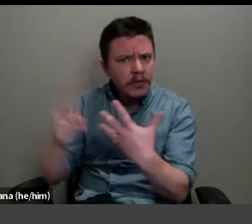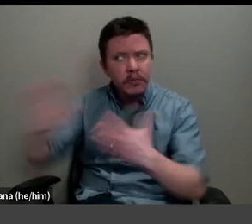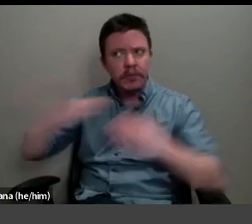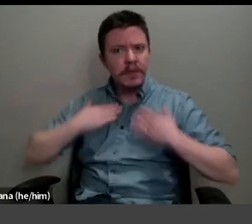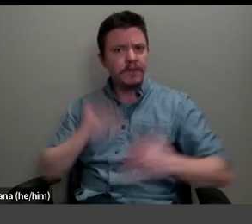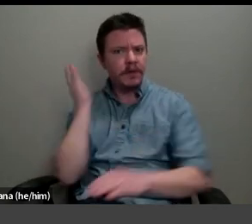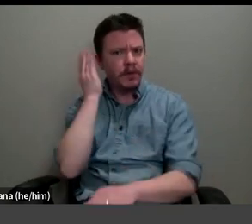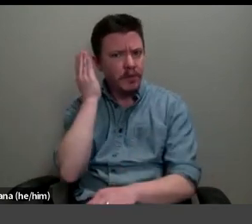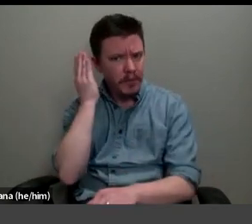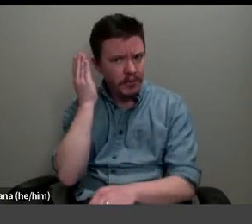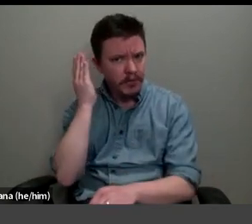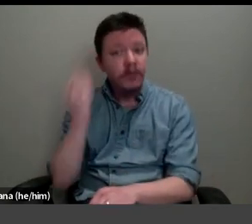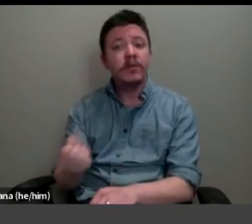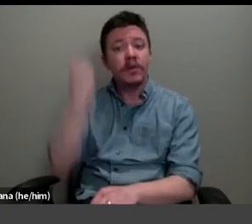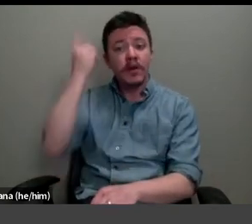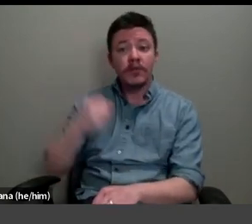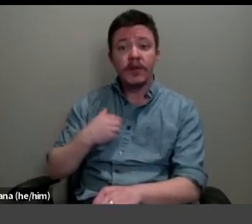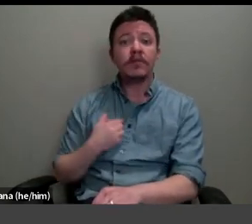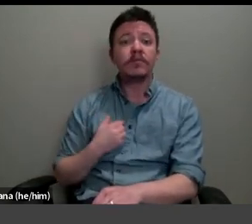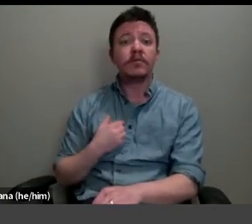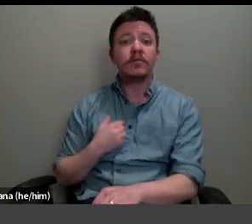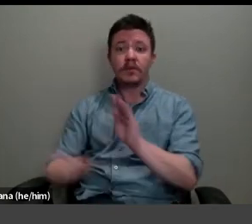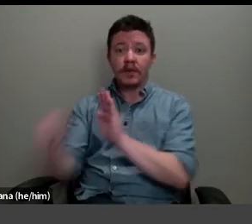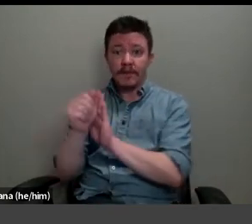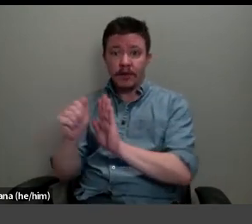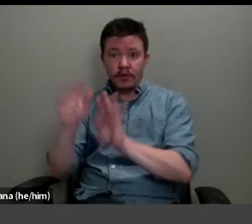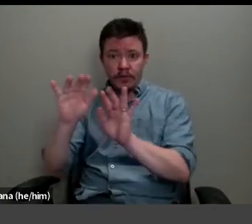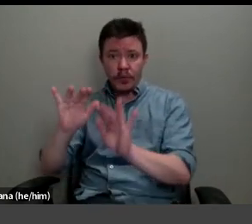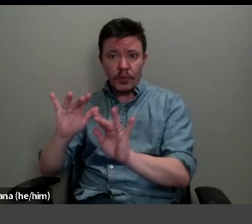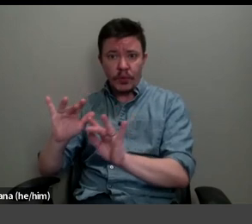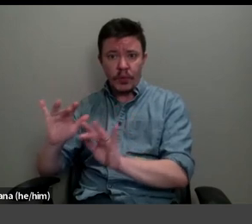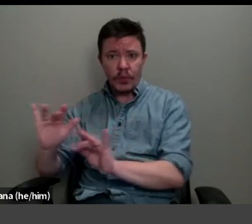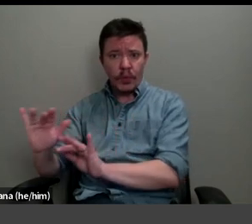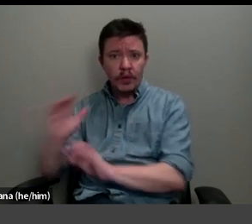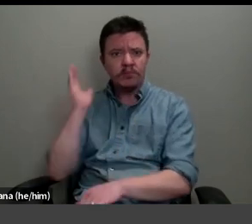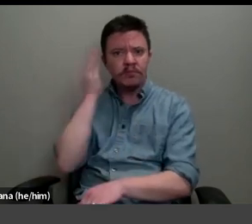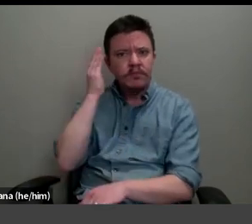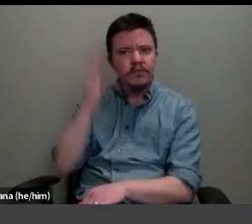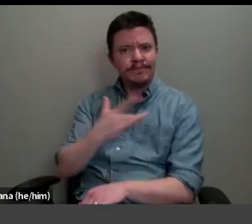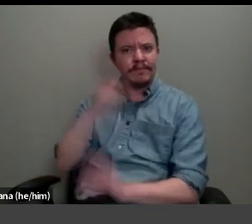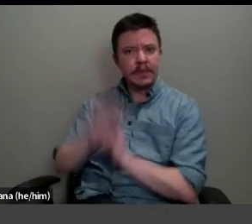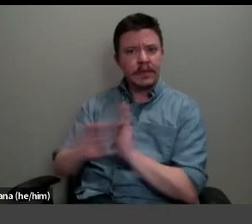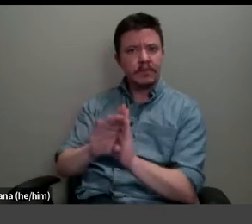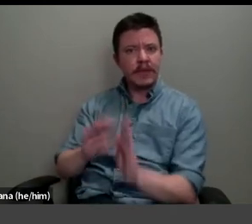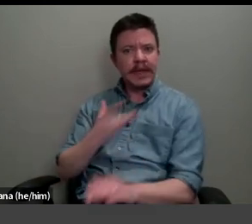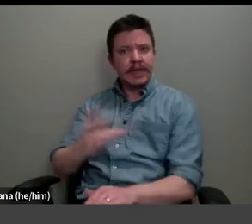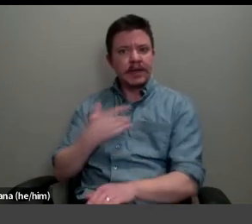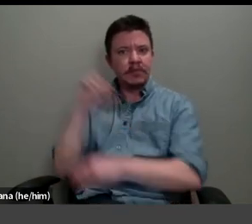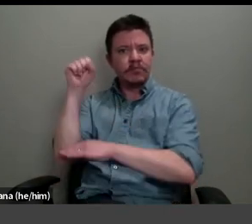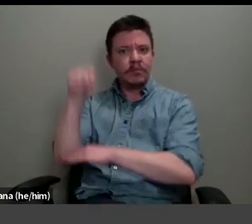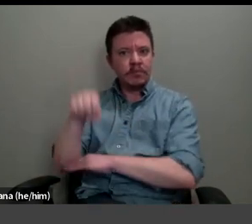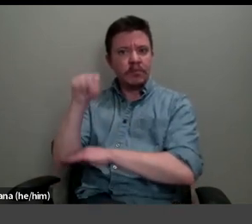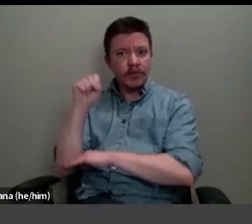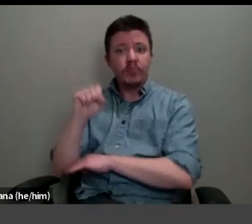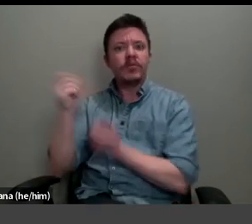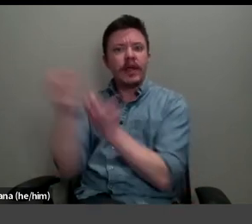the dematerialising figures of Gouillard's painting enact characteristic postures and deflecting gestures.